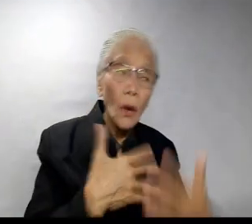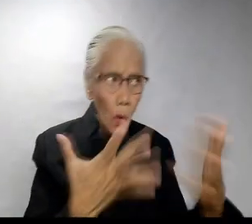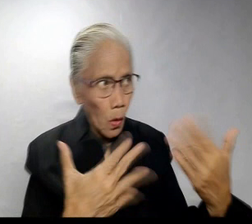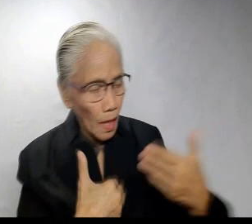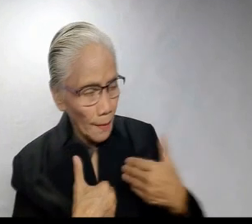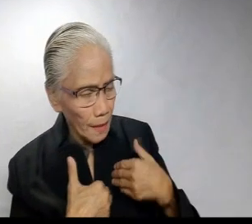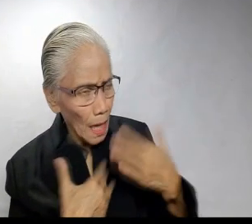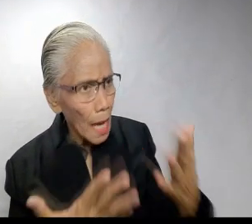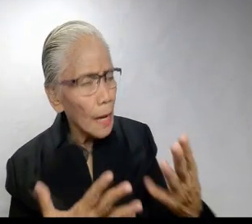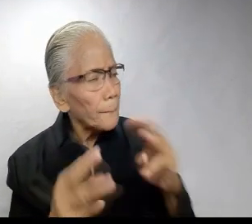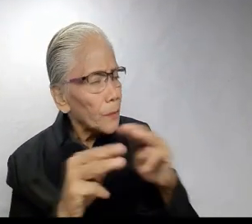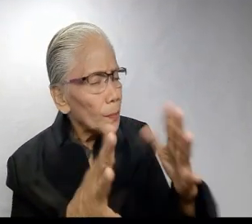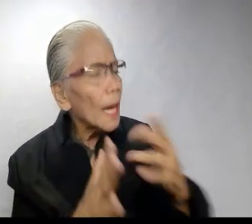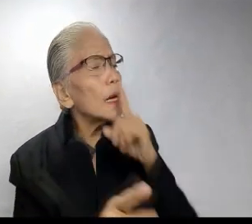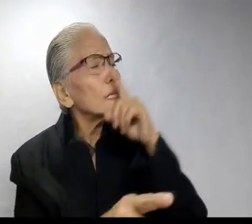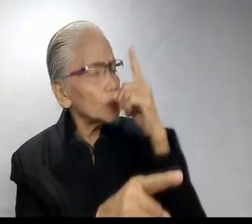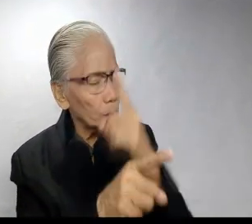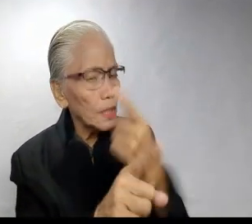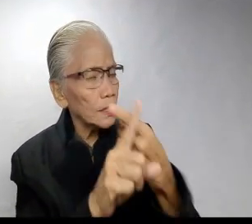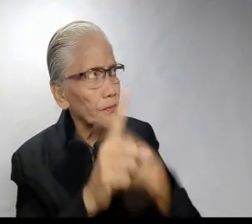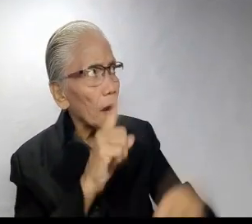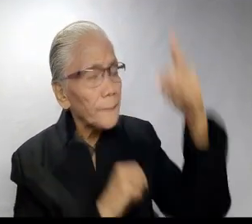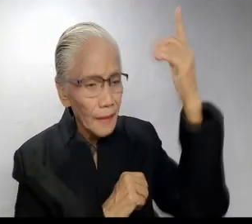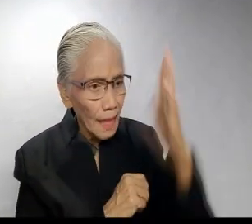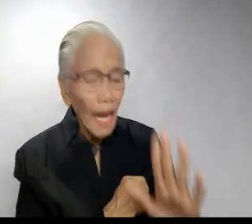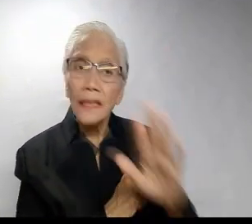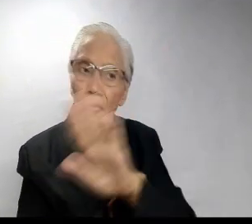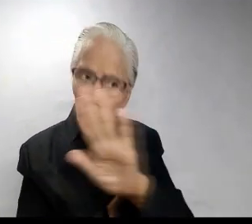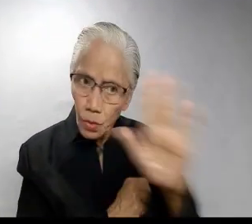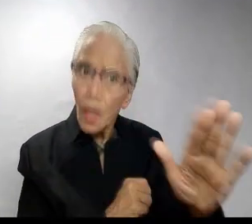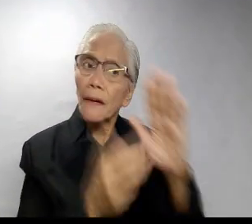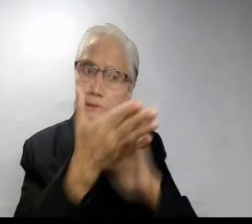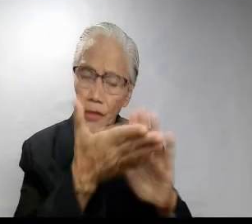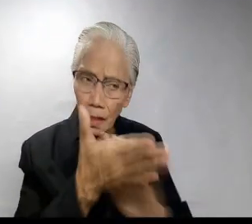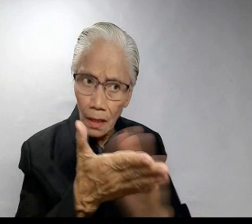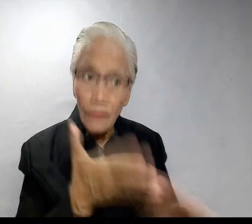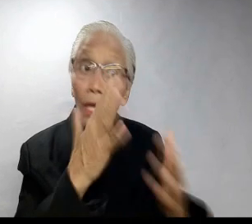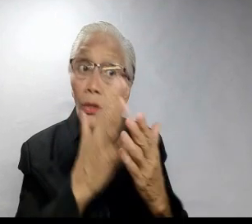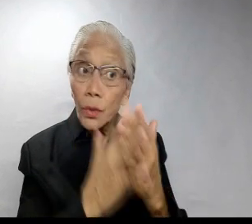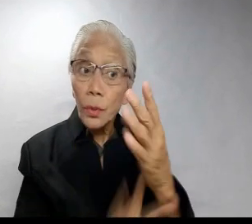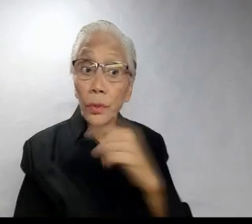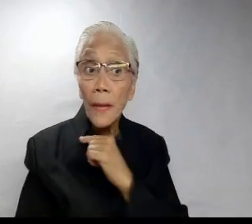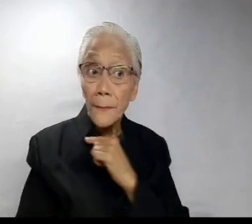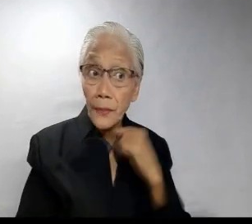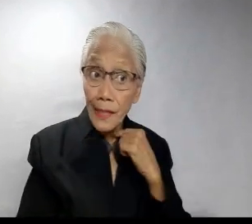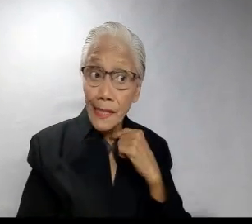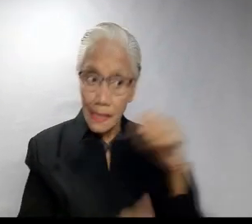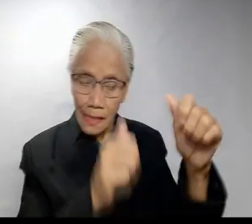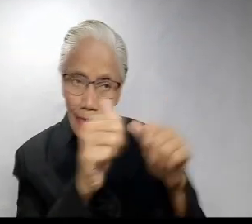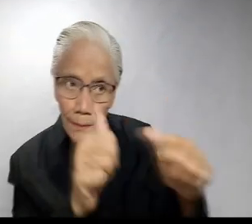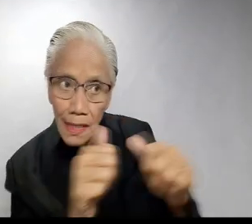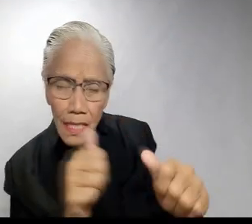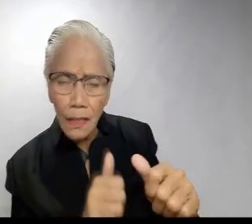cleansed. Ayun, may need ka ng assurance from God that you are forgiven